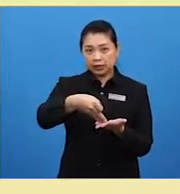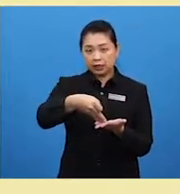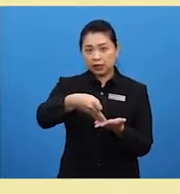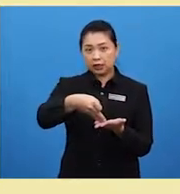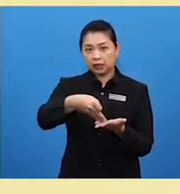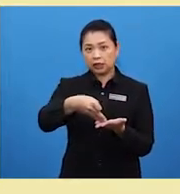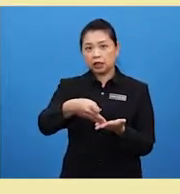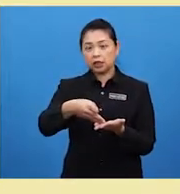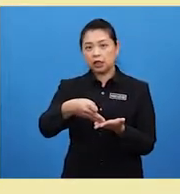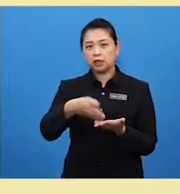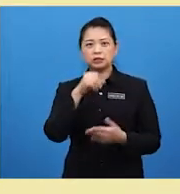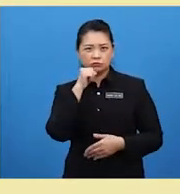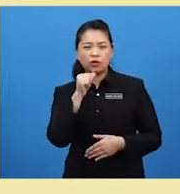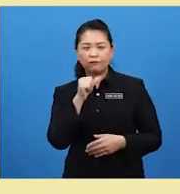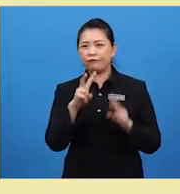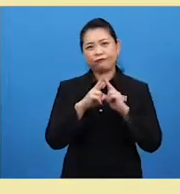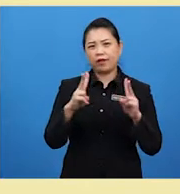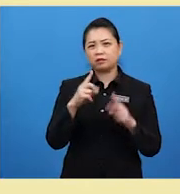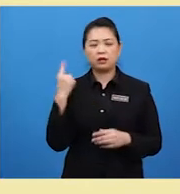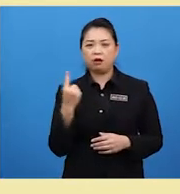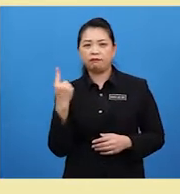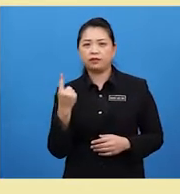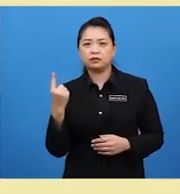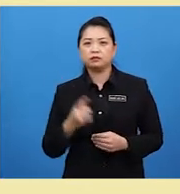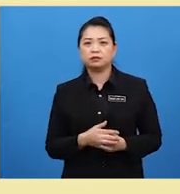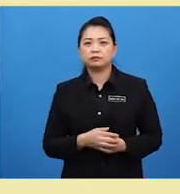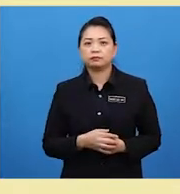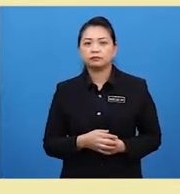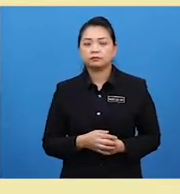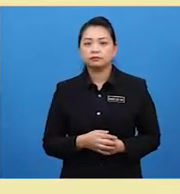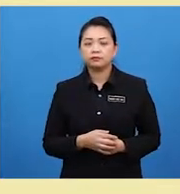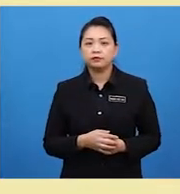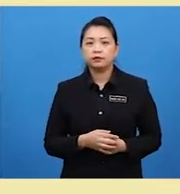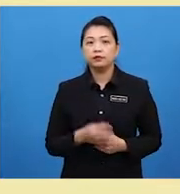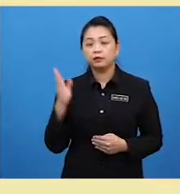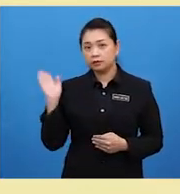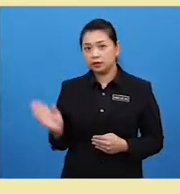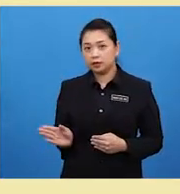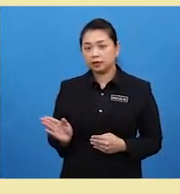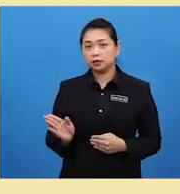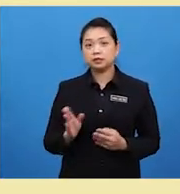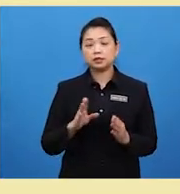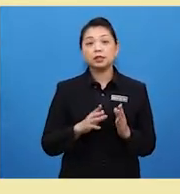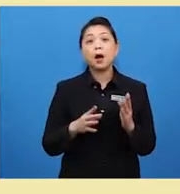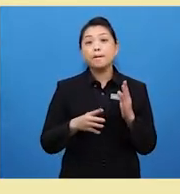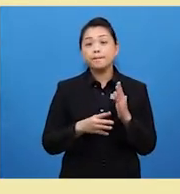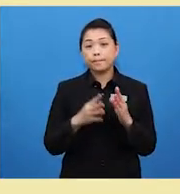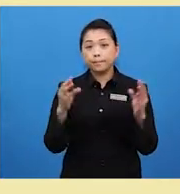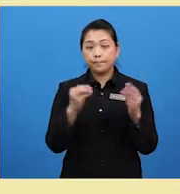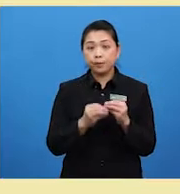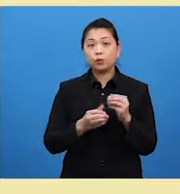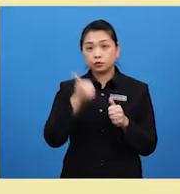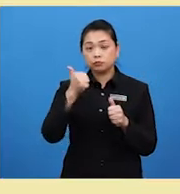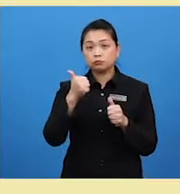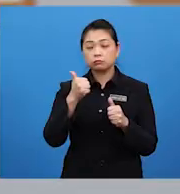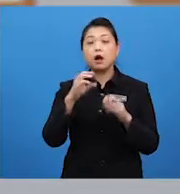We use not very often too. These are the most common adverbs although there are more.